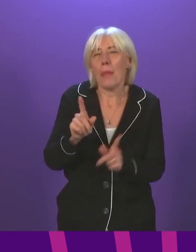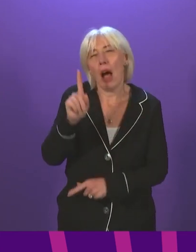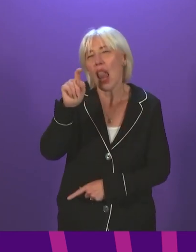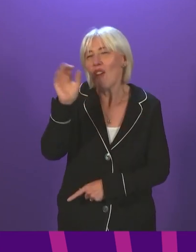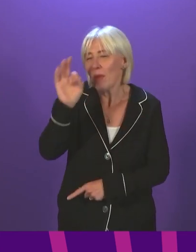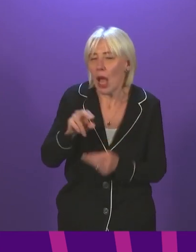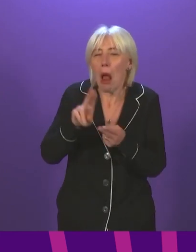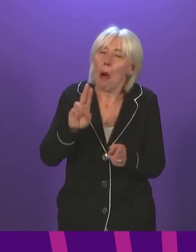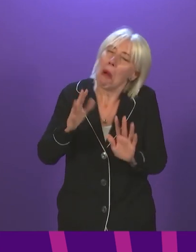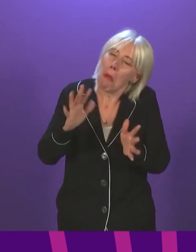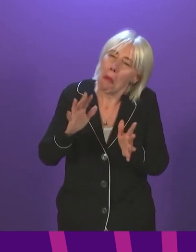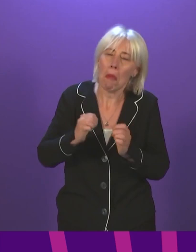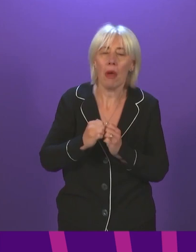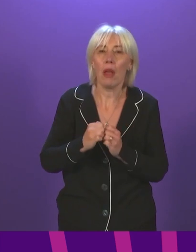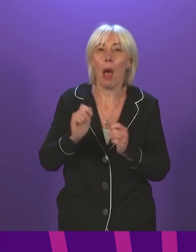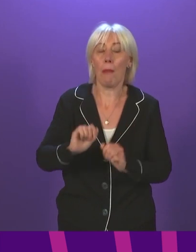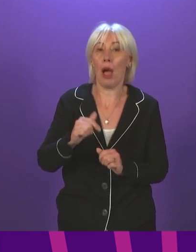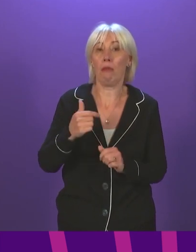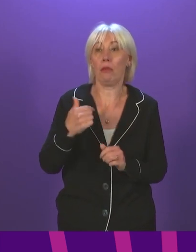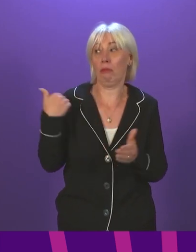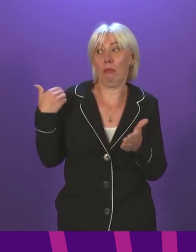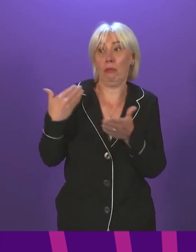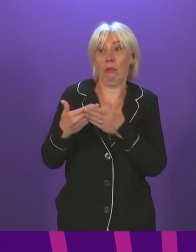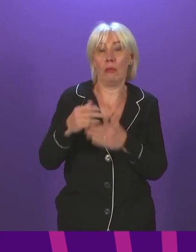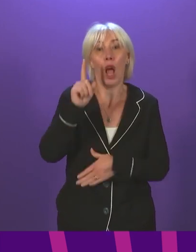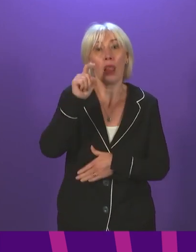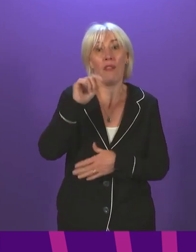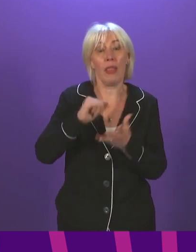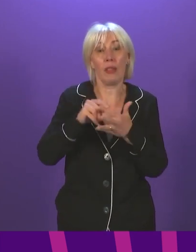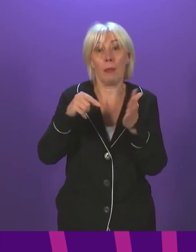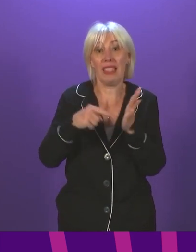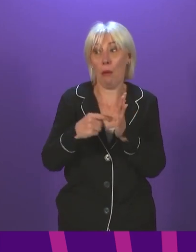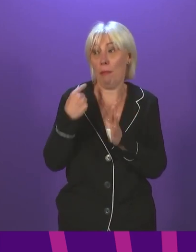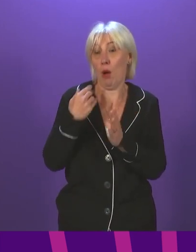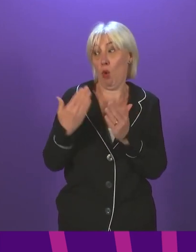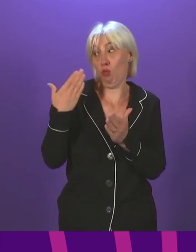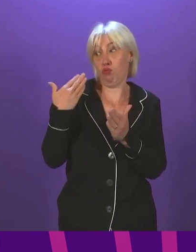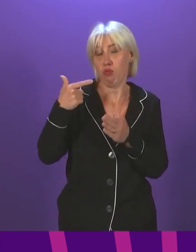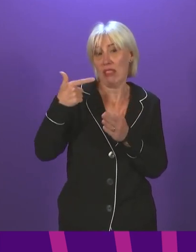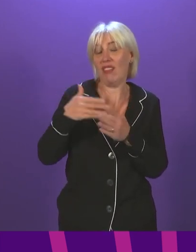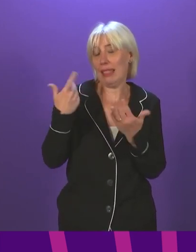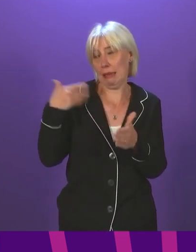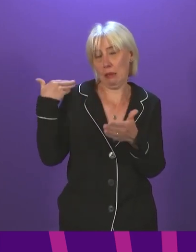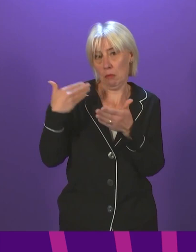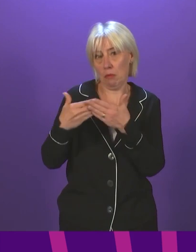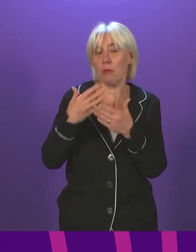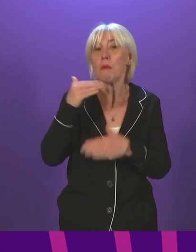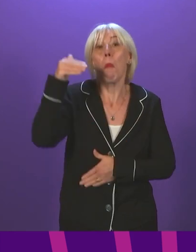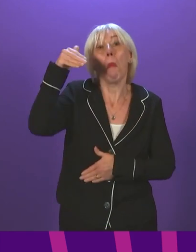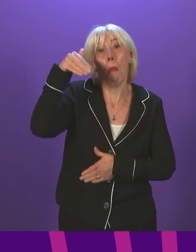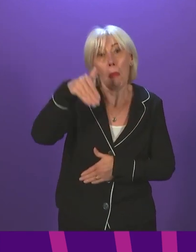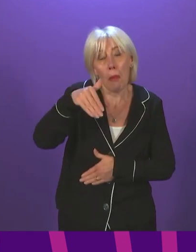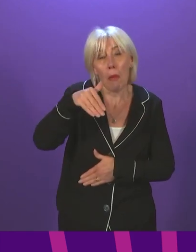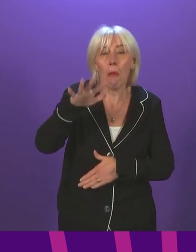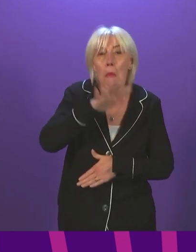per cent. However, in the seven days to the 11th of September, so the most recent seven-day period, cases have fallen